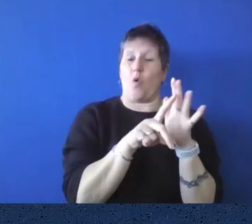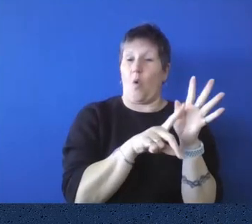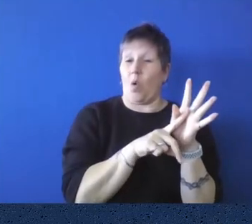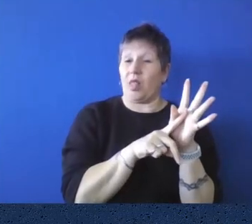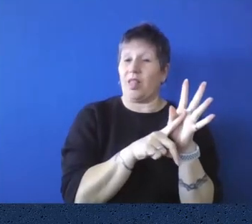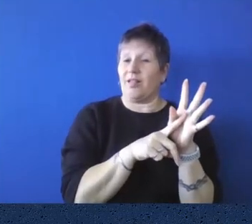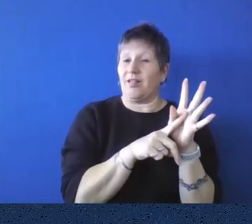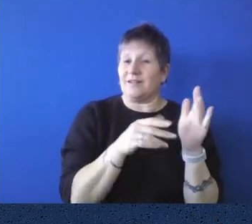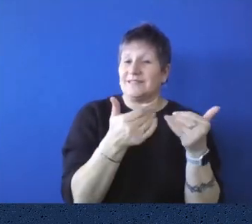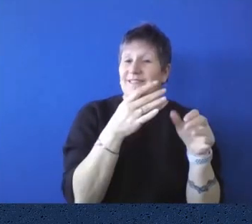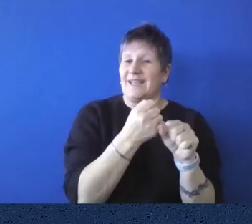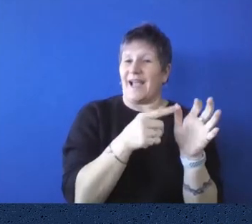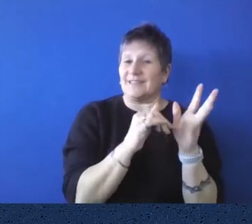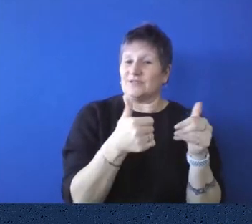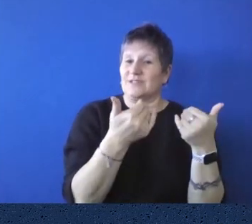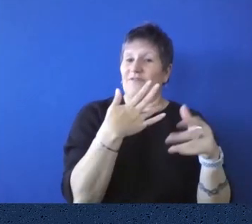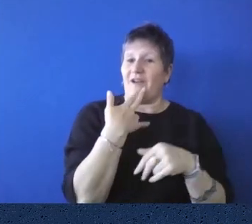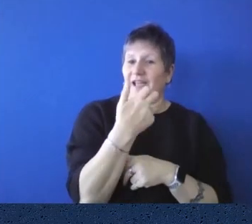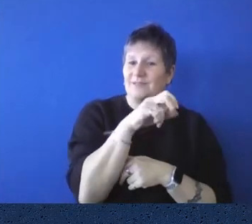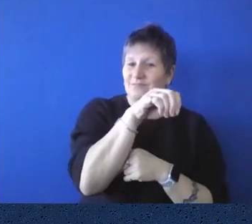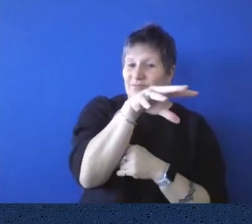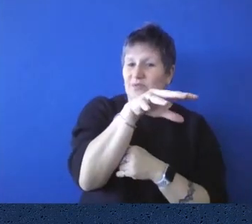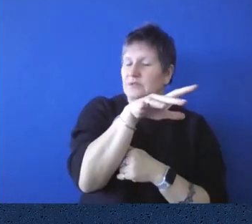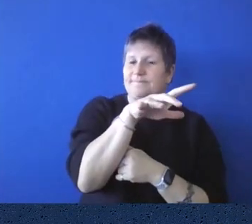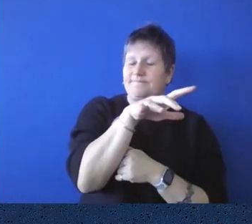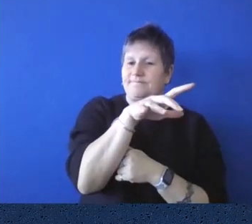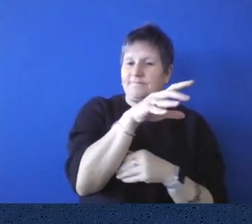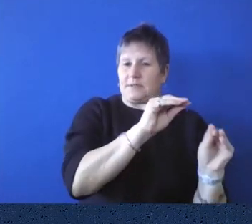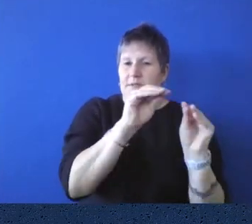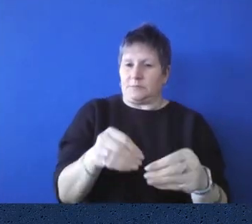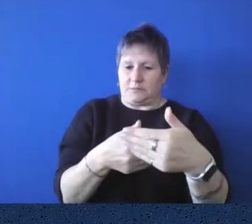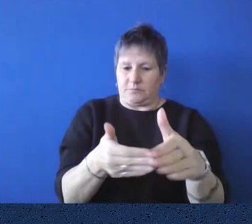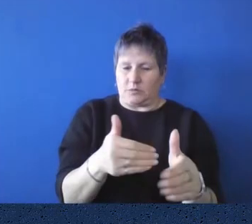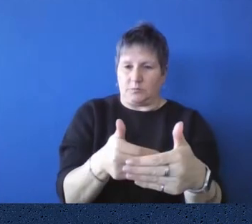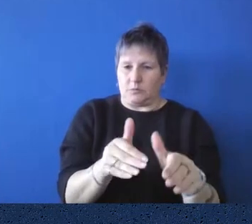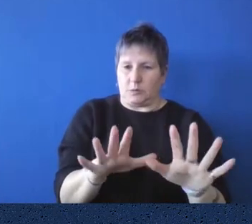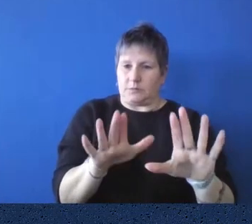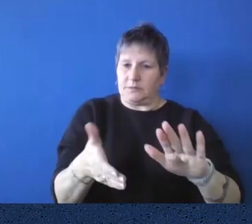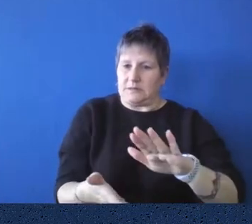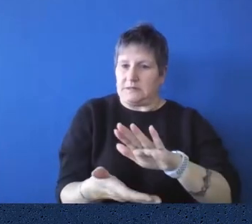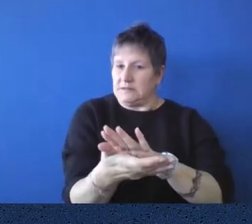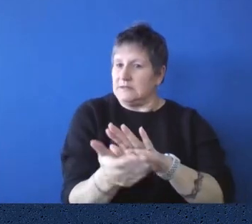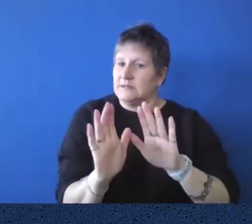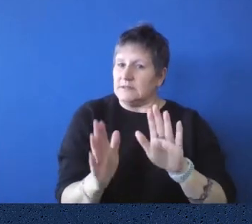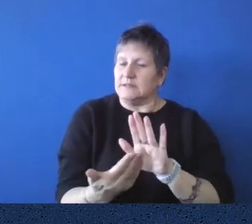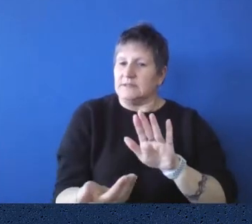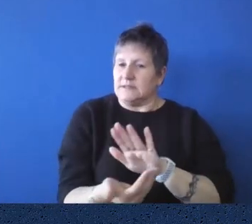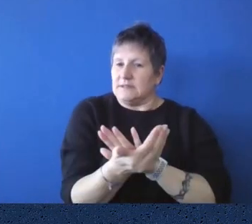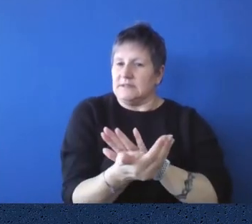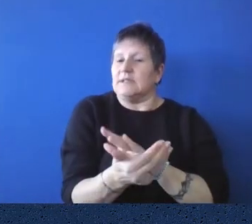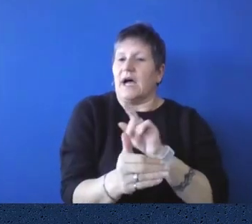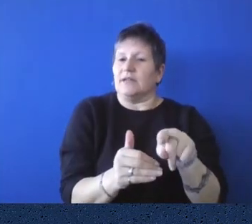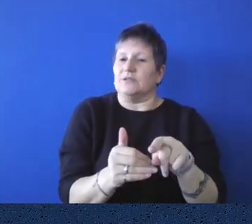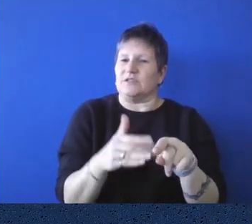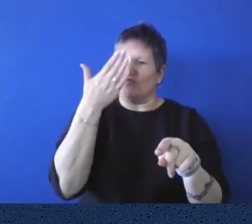three chandeliers were brought down and put into boxes and kept under the front steps of parliament house. In the 1920s,